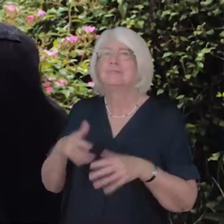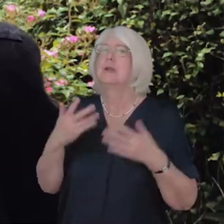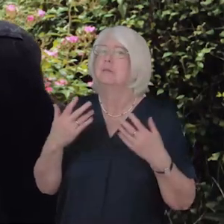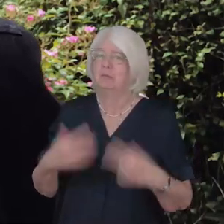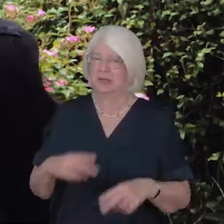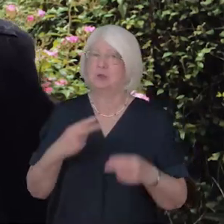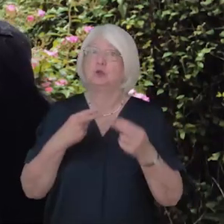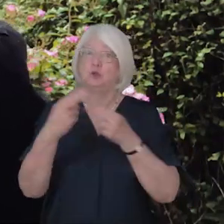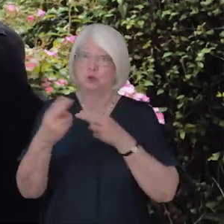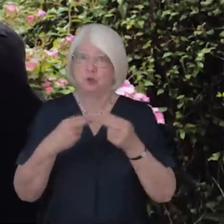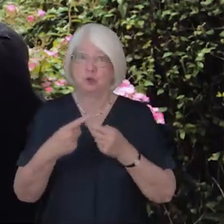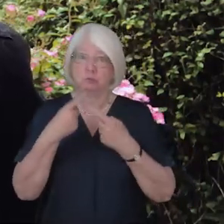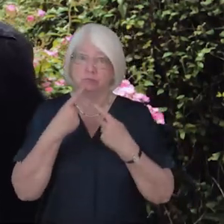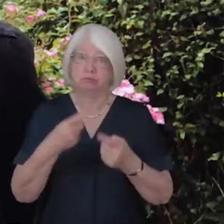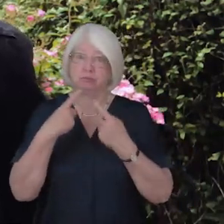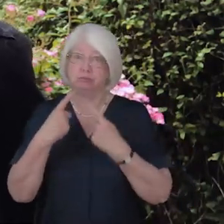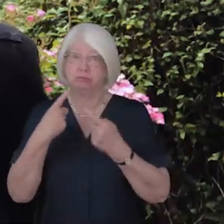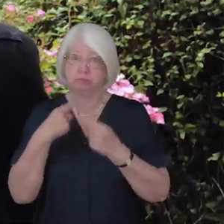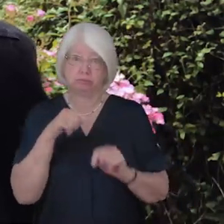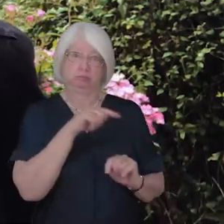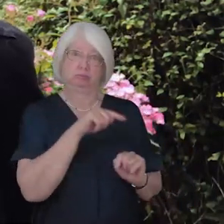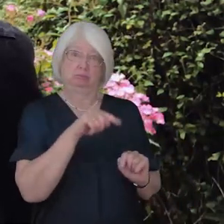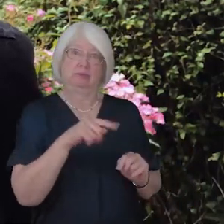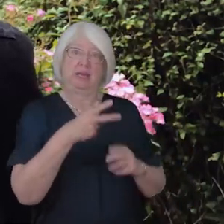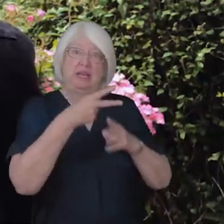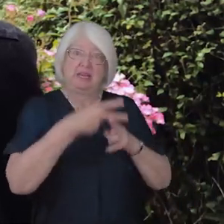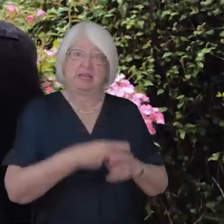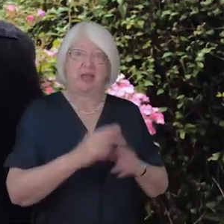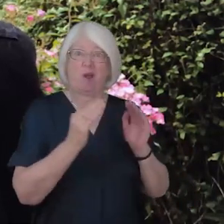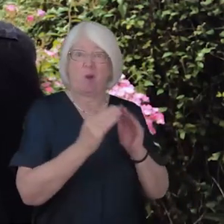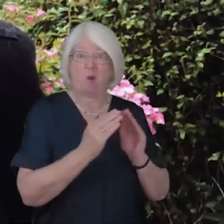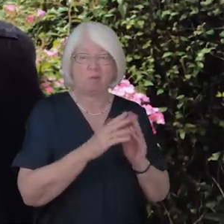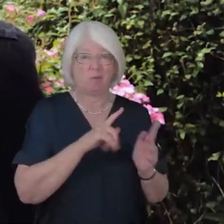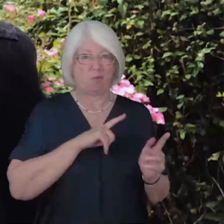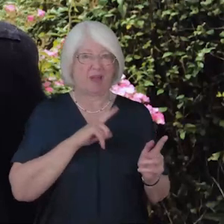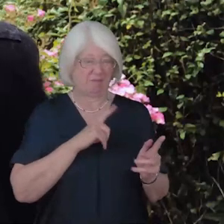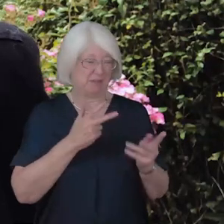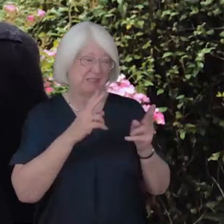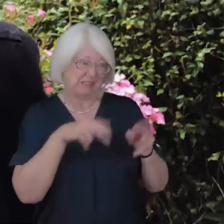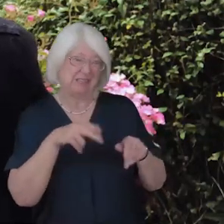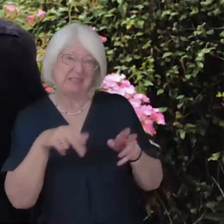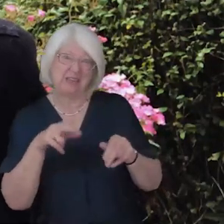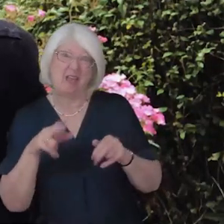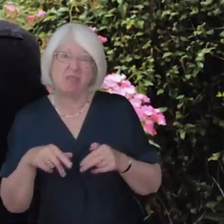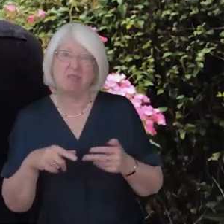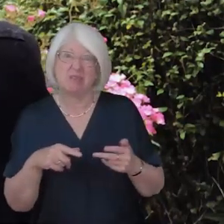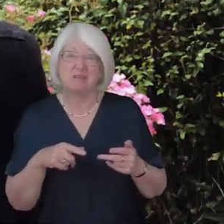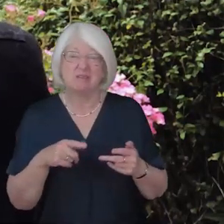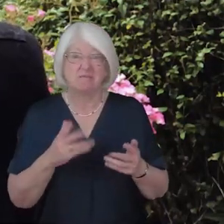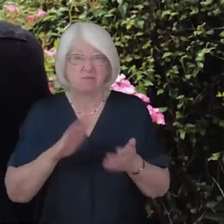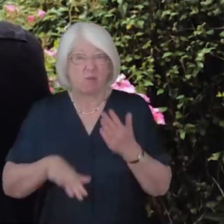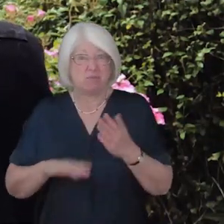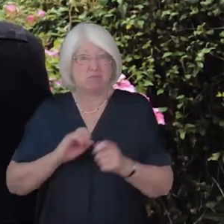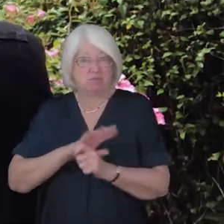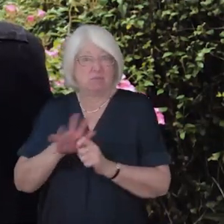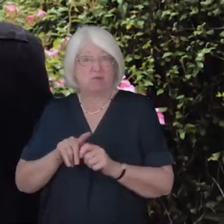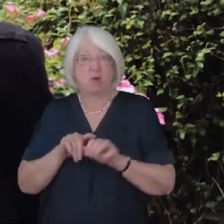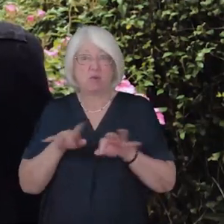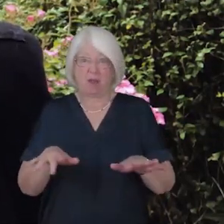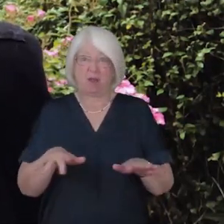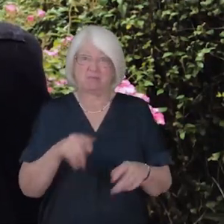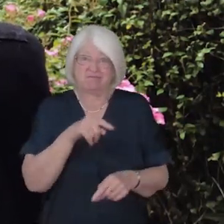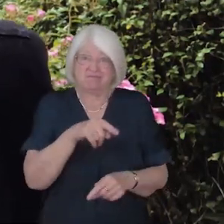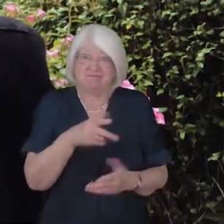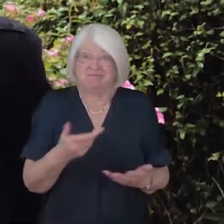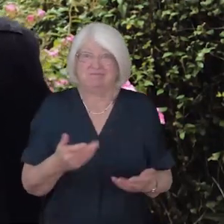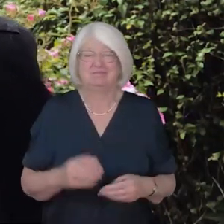news. A high proportion of deaths from coronavirus have been among older people, particularly those in residential care.